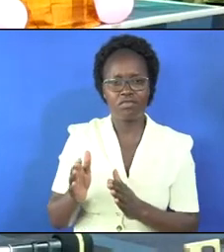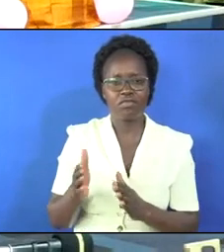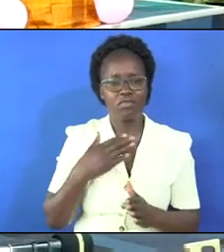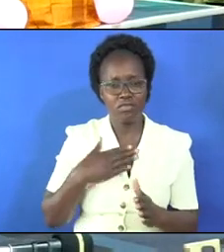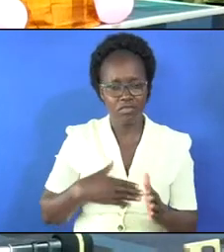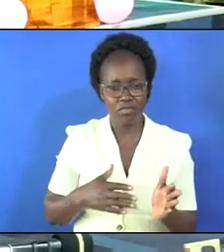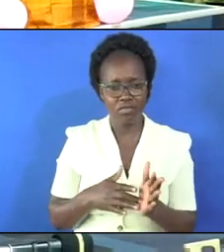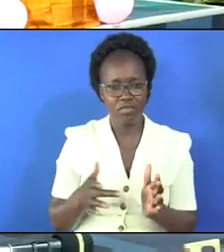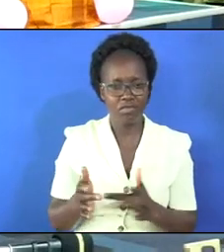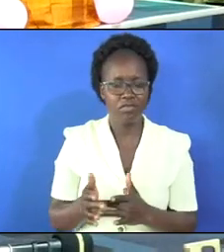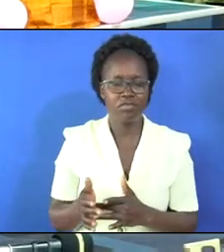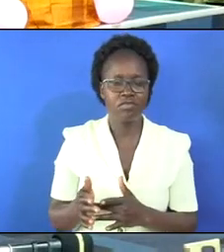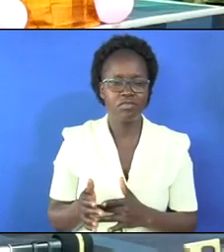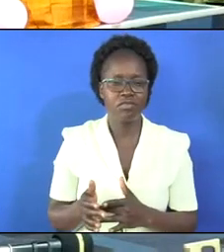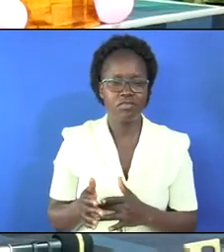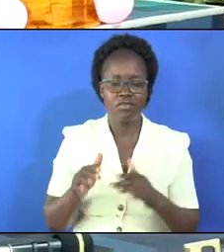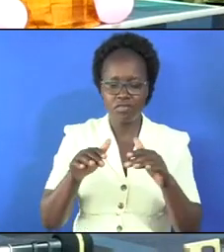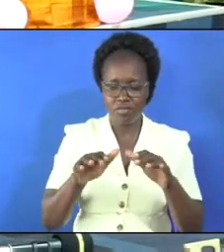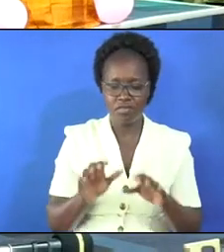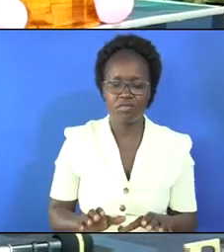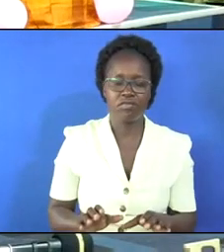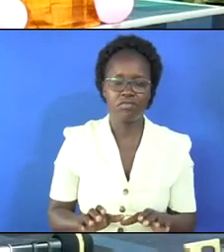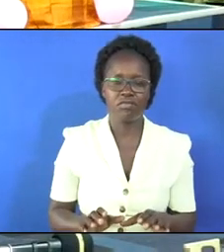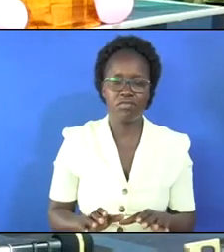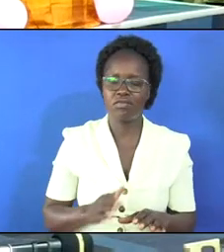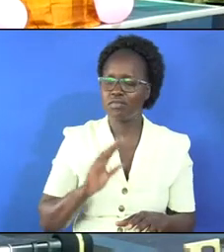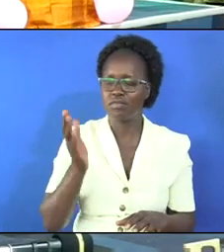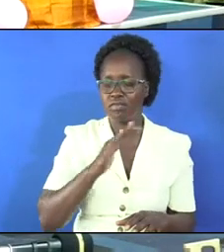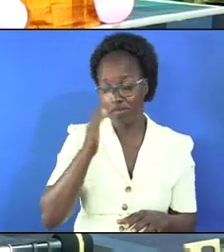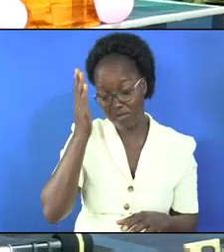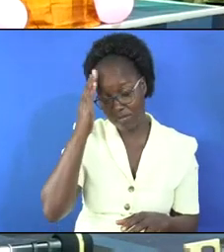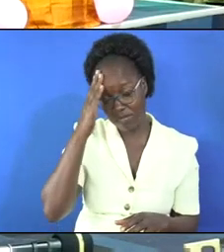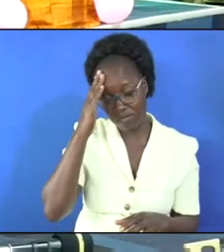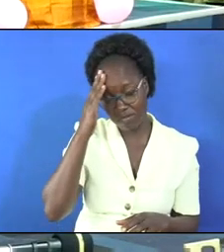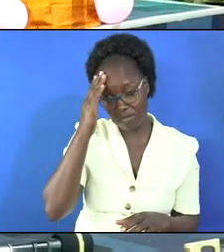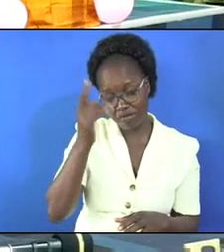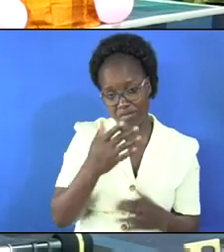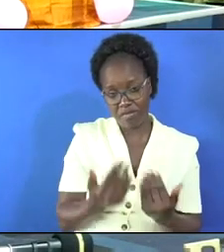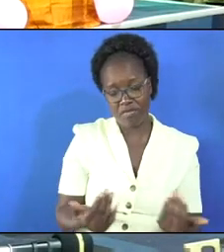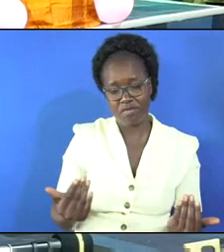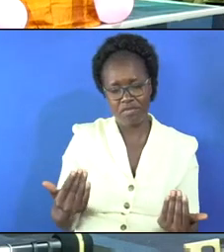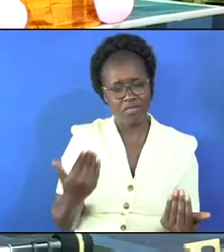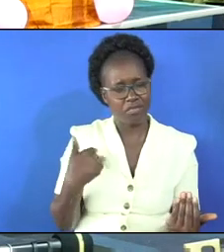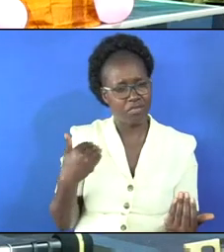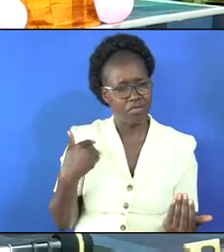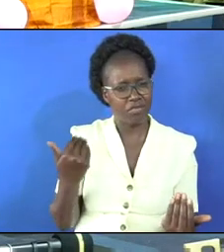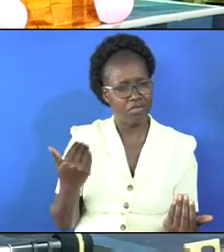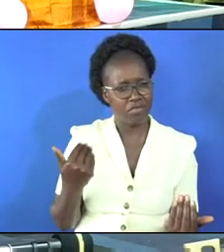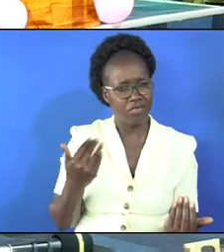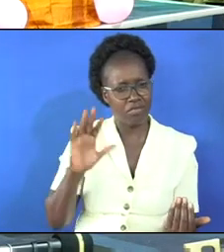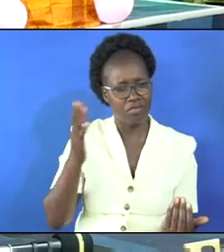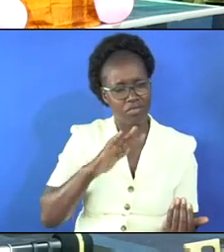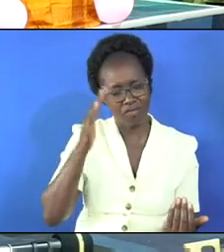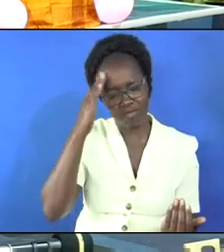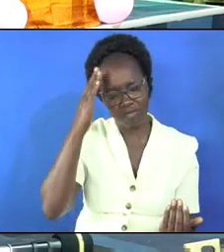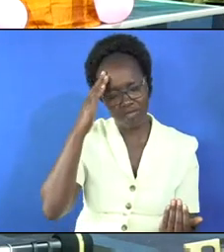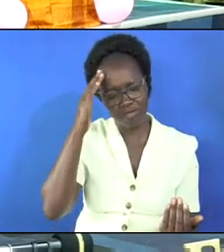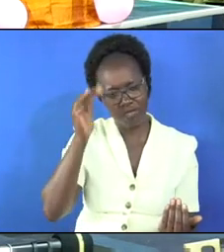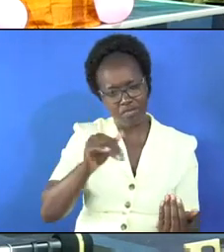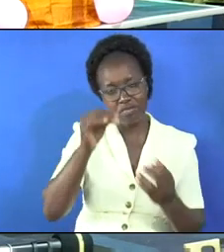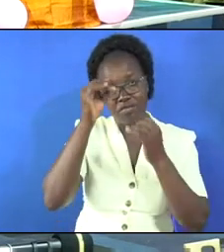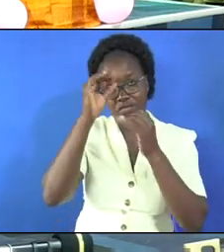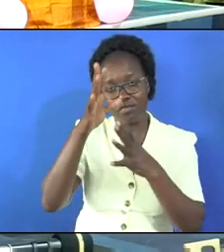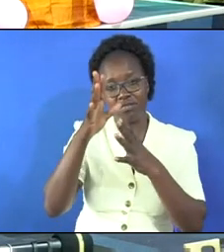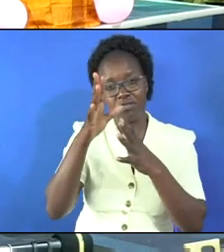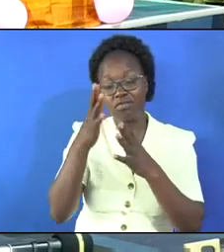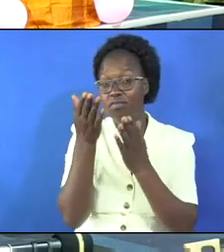the body of jesus for burial they did not know one thing was disturbing them they did not know that